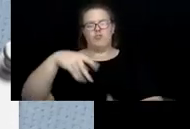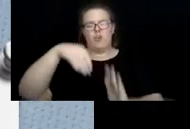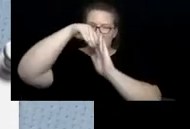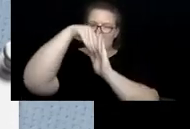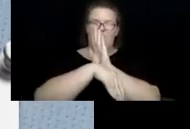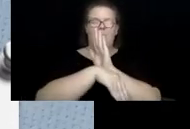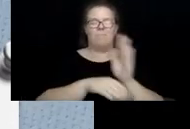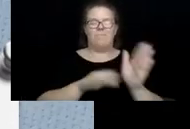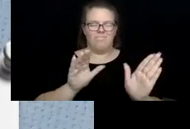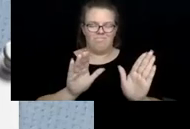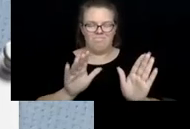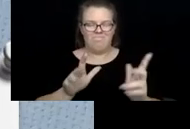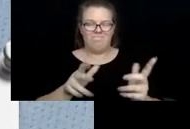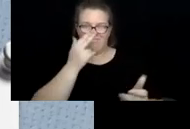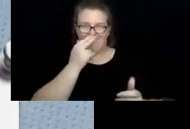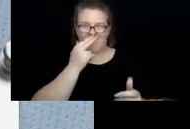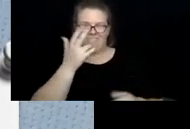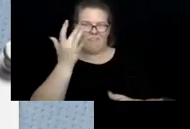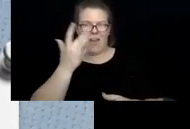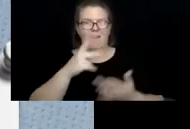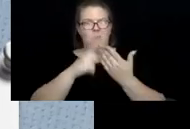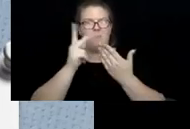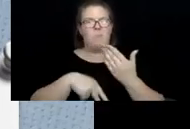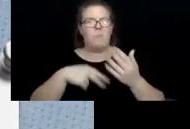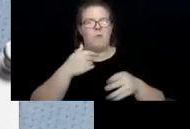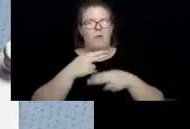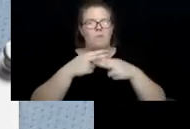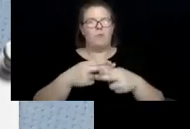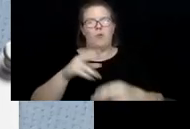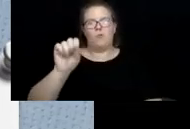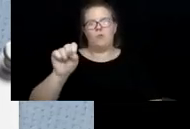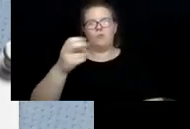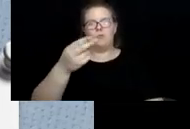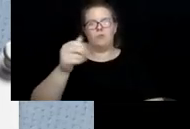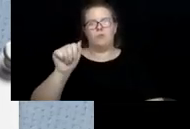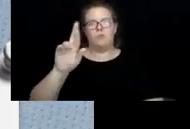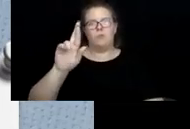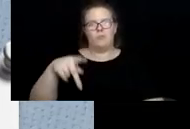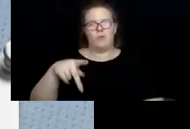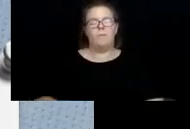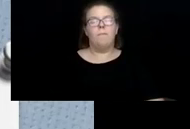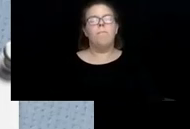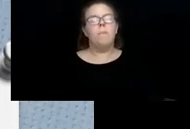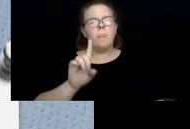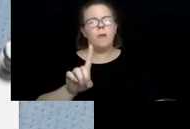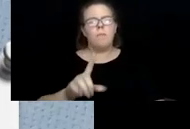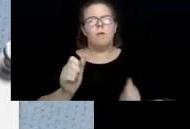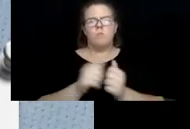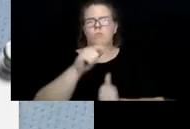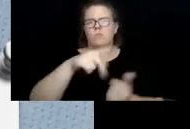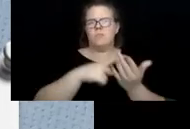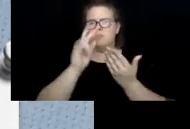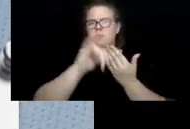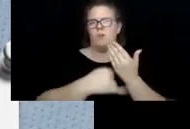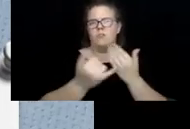scores of people who participate in our program. What's happened though with the SHARP project, like every place else